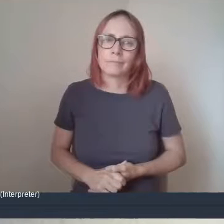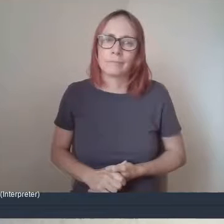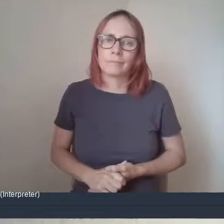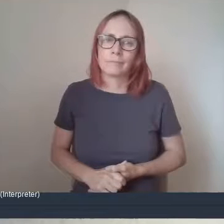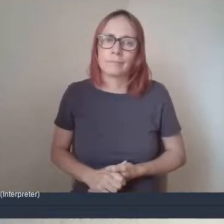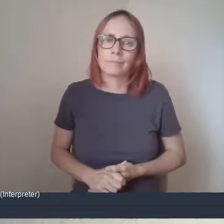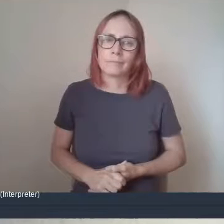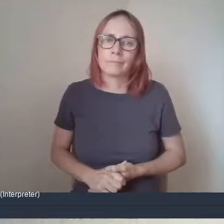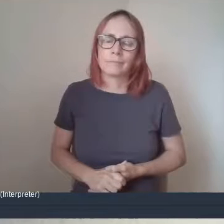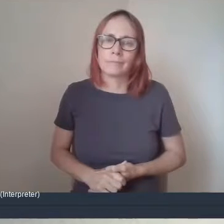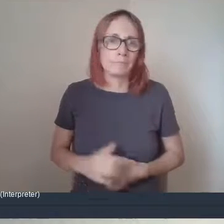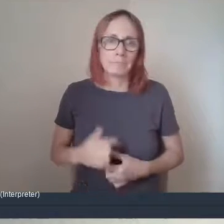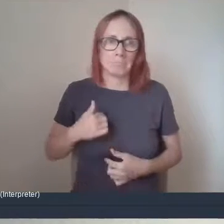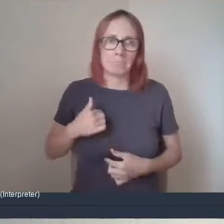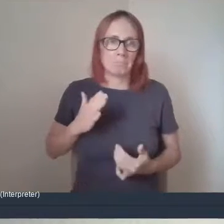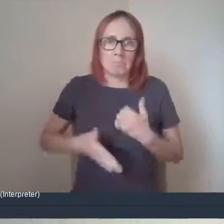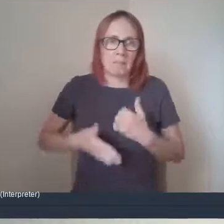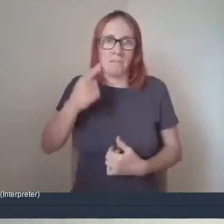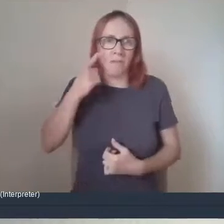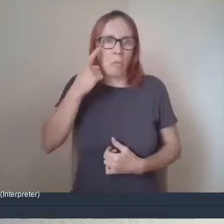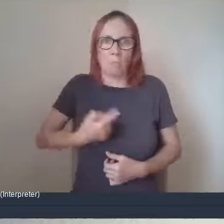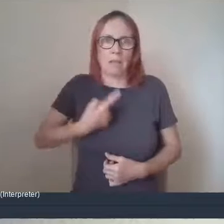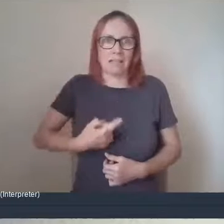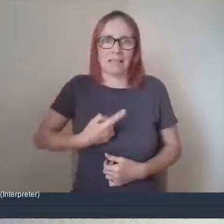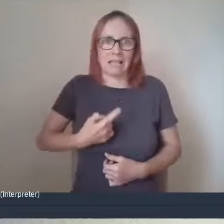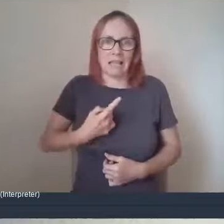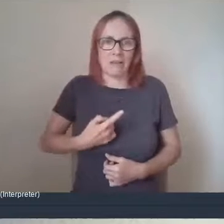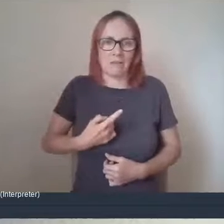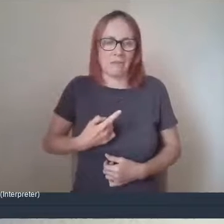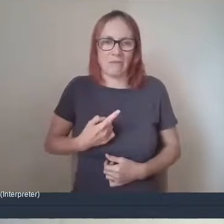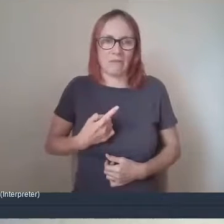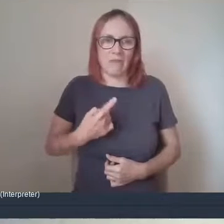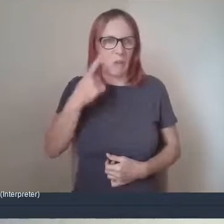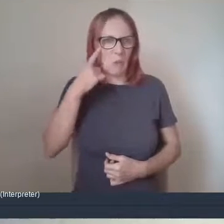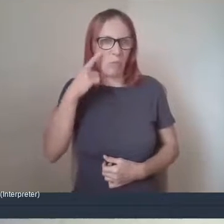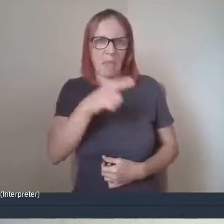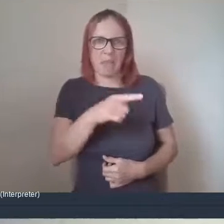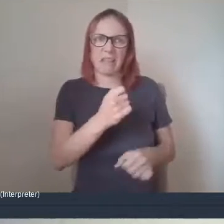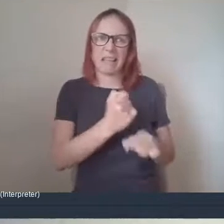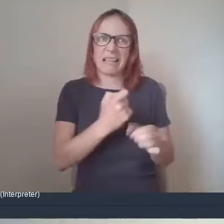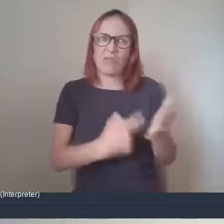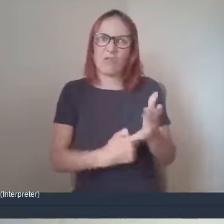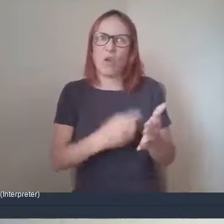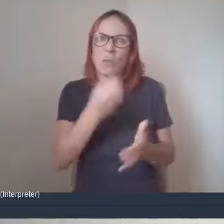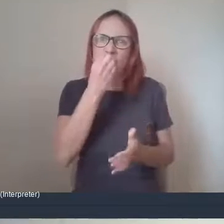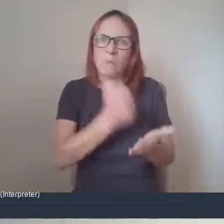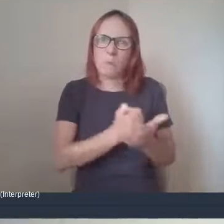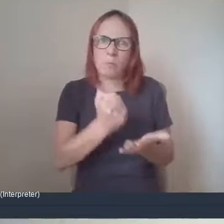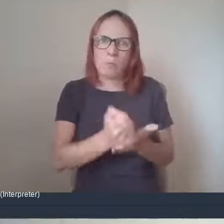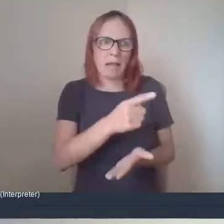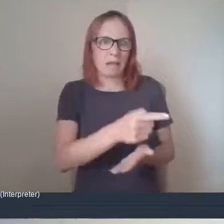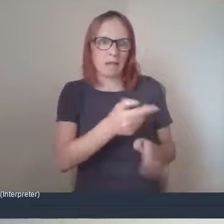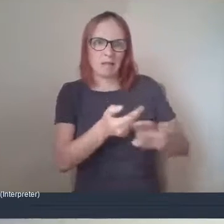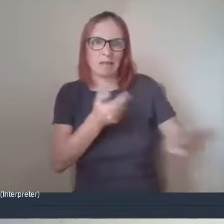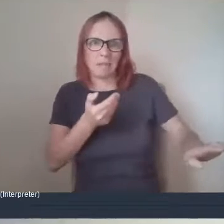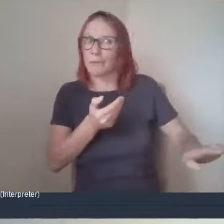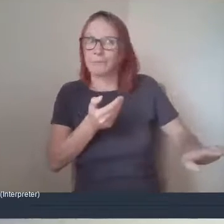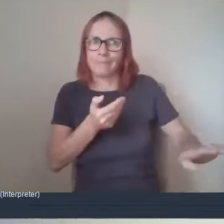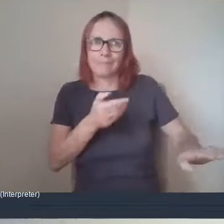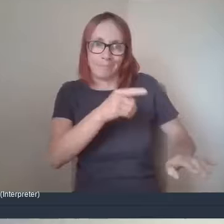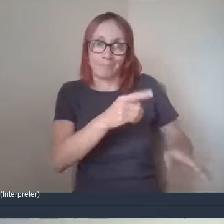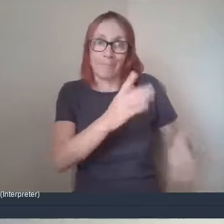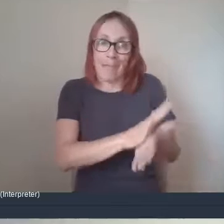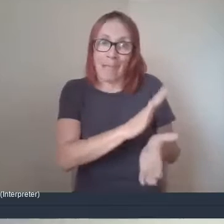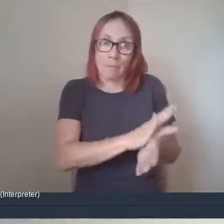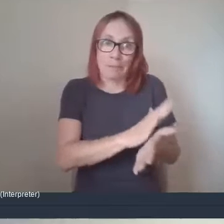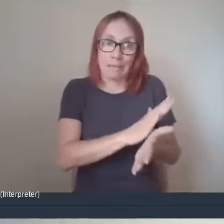You think that they've gone off this food bank stands alone, but no, they were more than keen to come along and have a base in Lesley because there is a massive need for